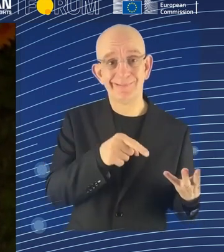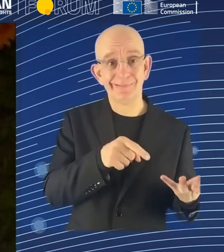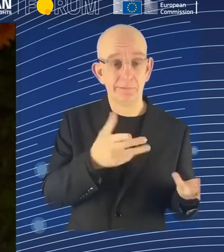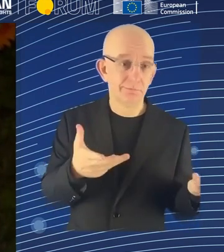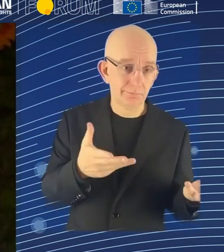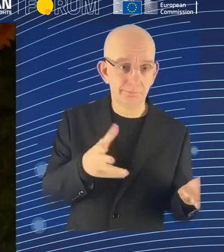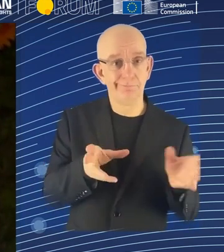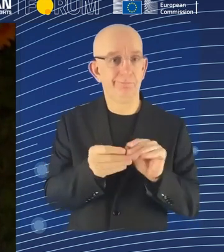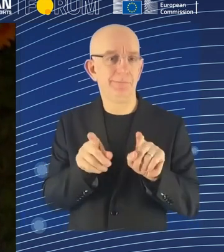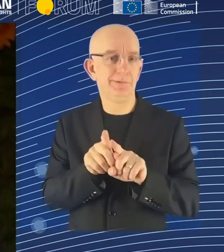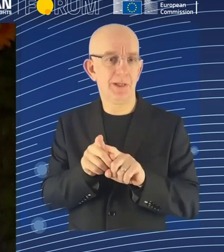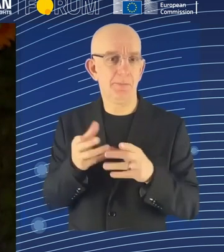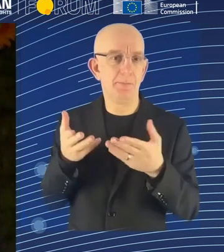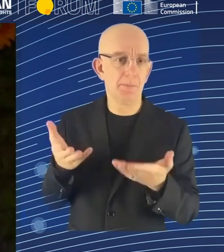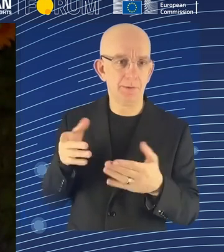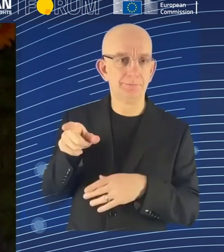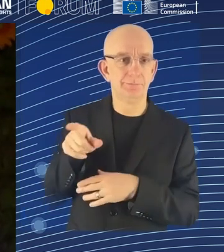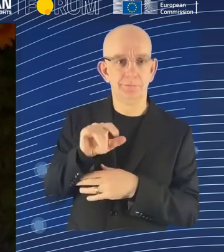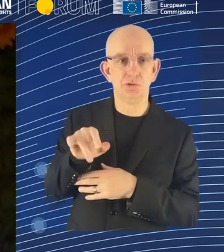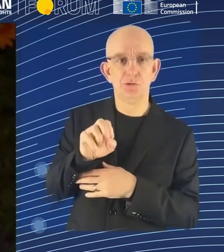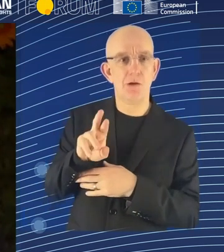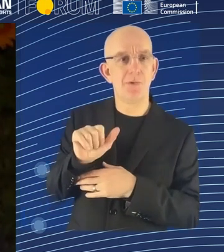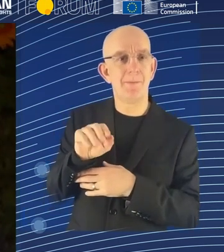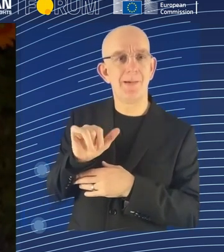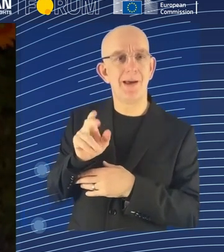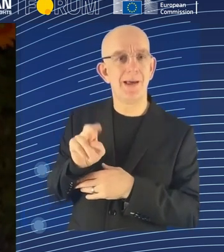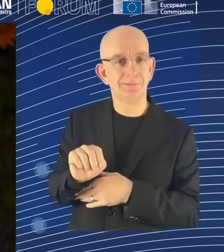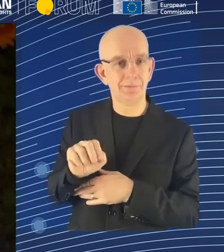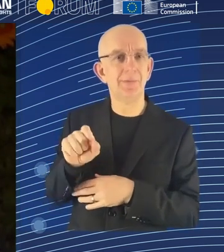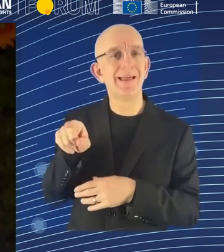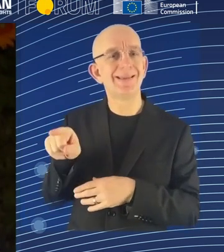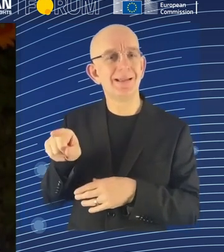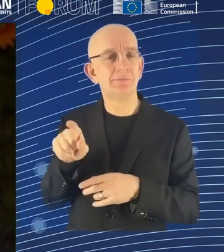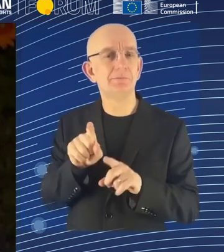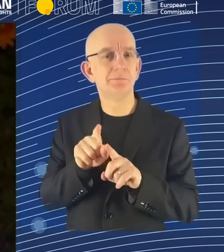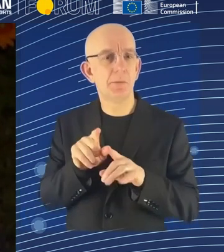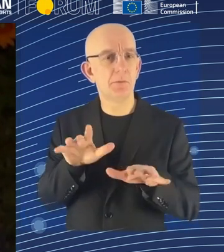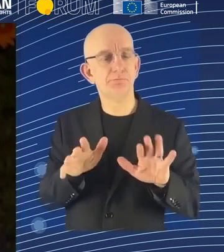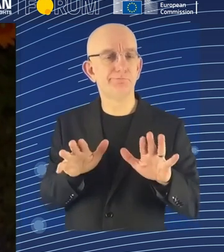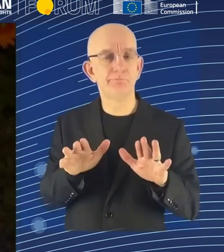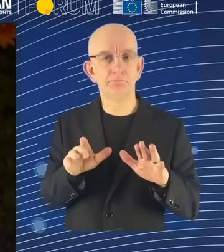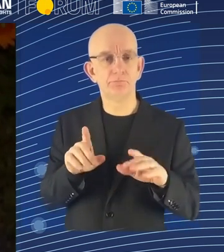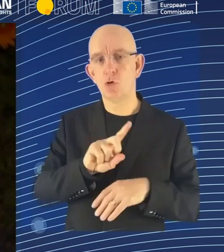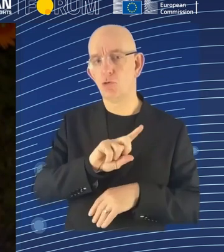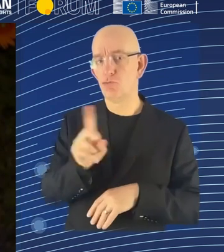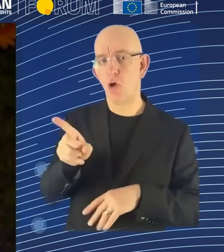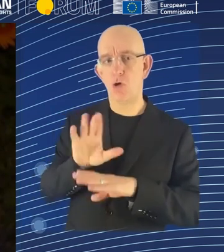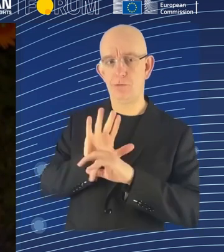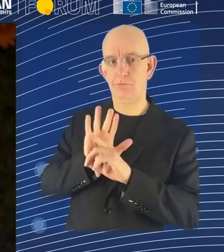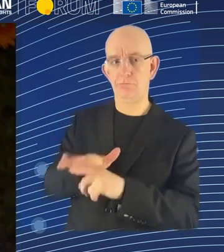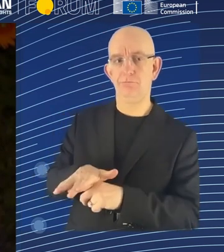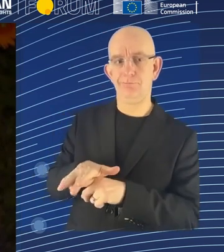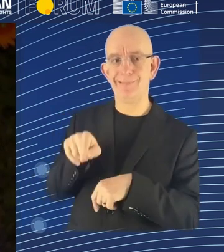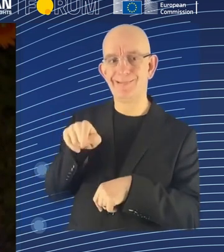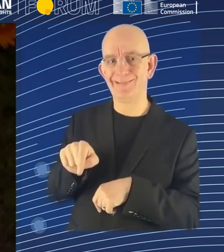that especially in the U.S., there are very few provisions that can get at the harms that we are talking about. What came out of that